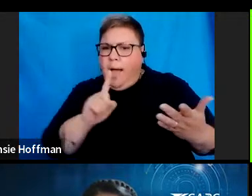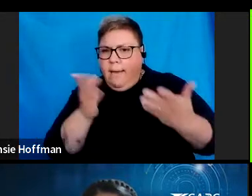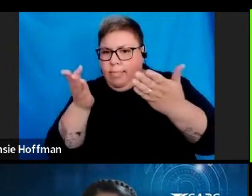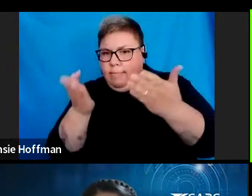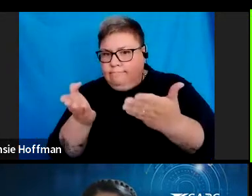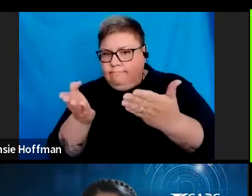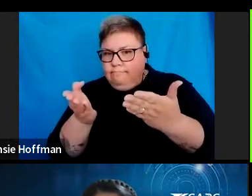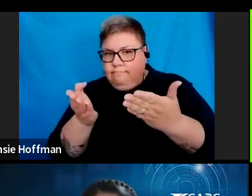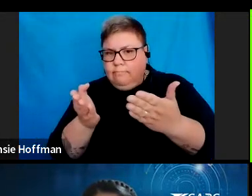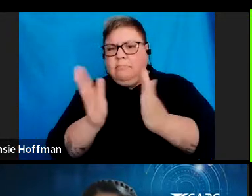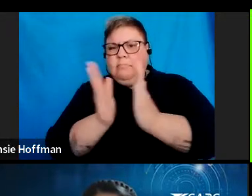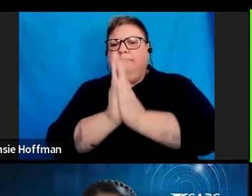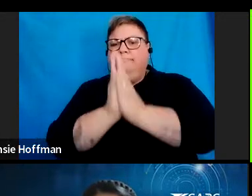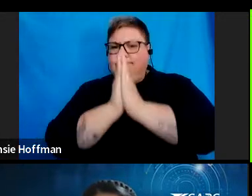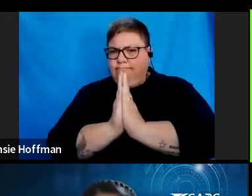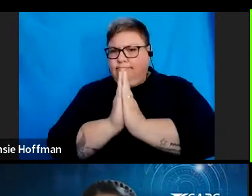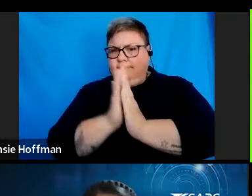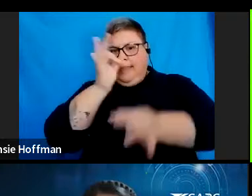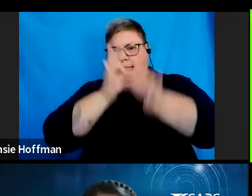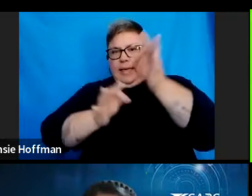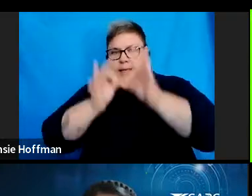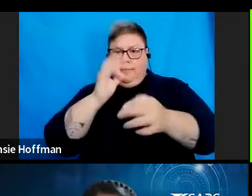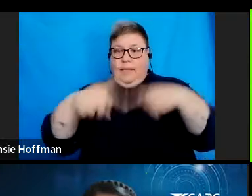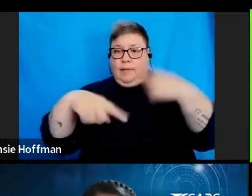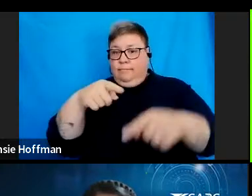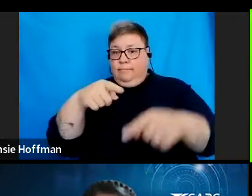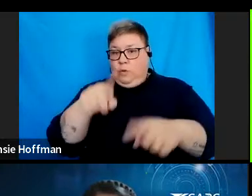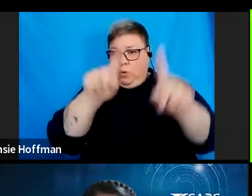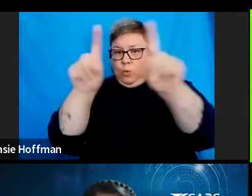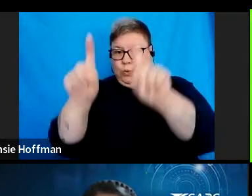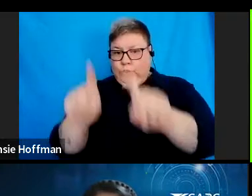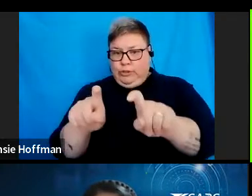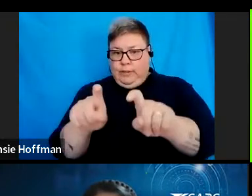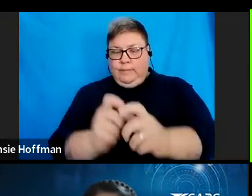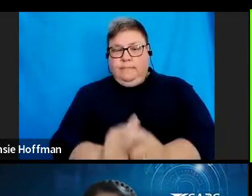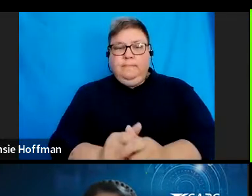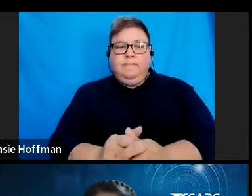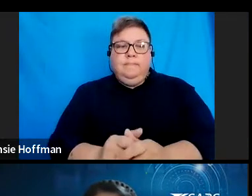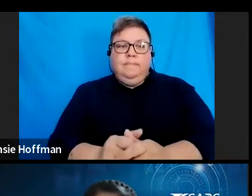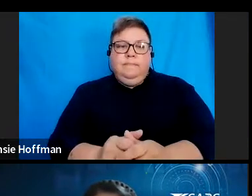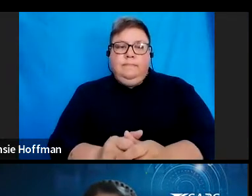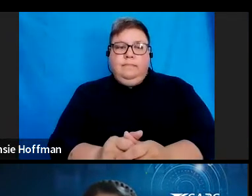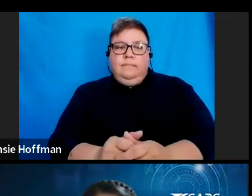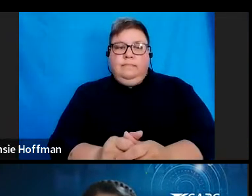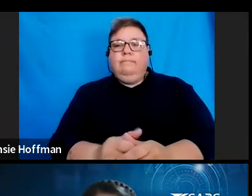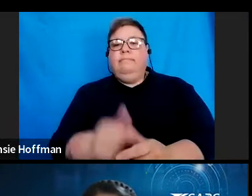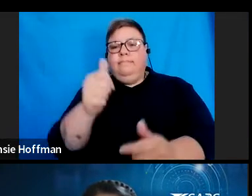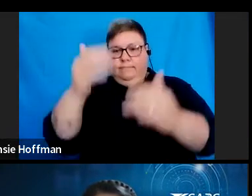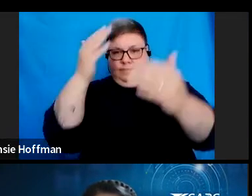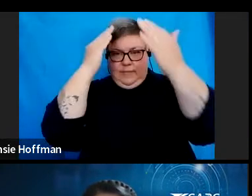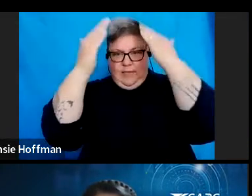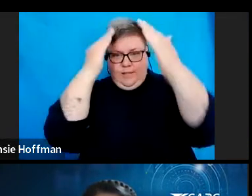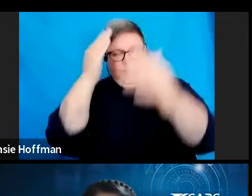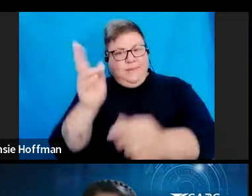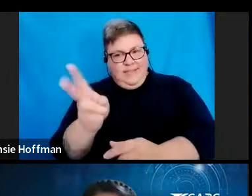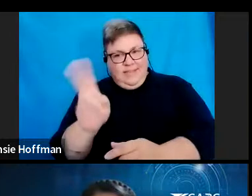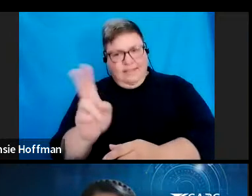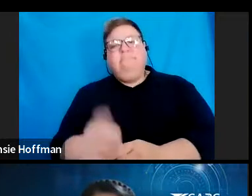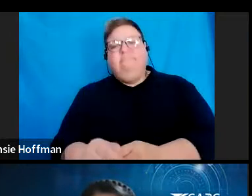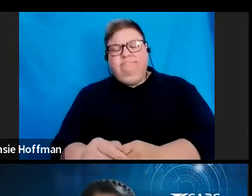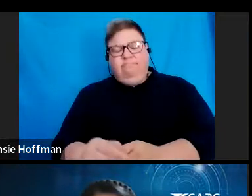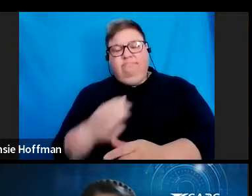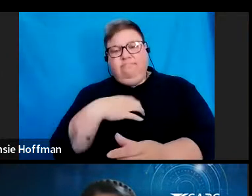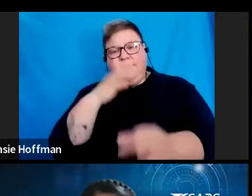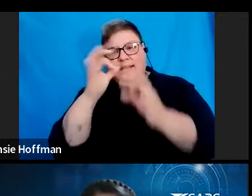Please, can you assist us on this question, Lindsay? Good evening, ladies and gentlemen, again. Yes, I will do that.